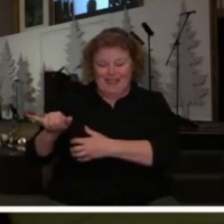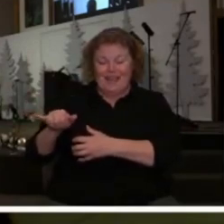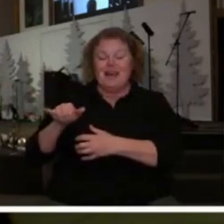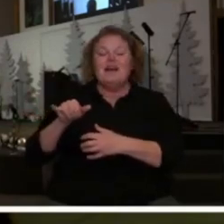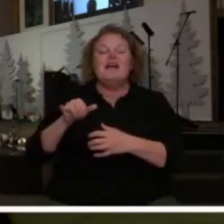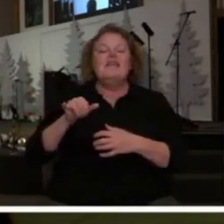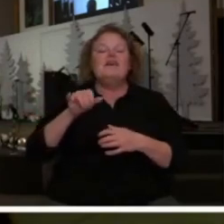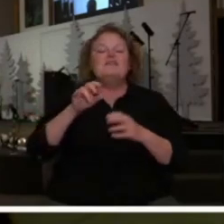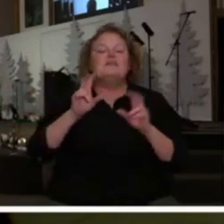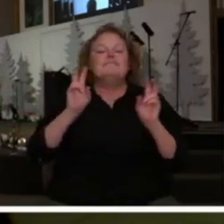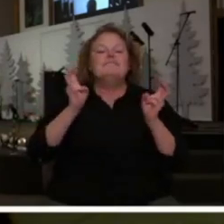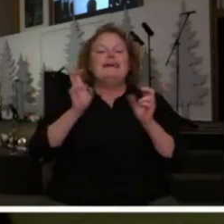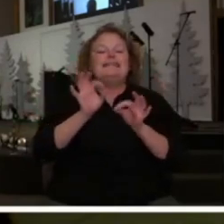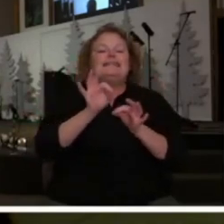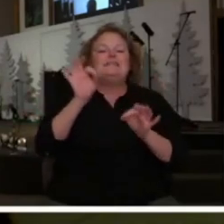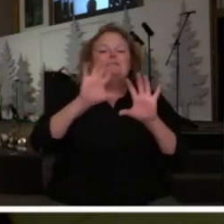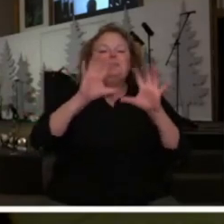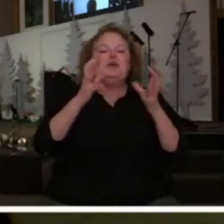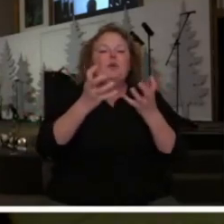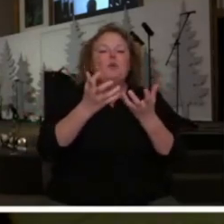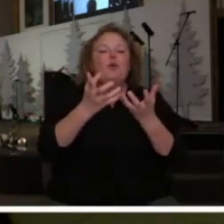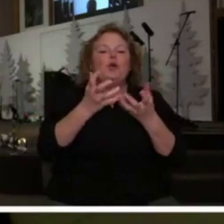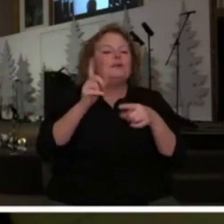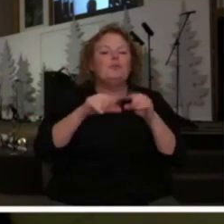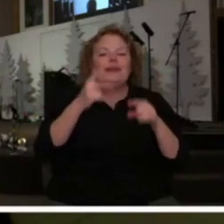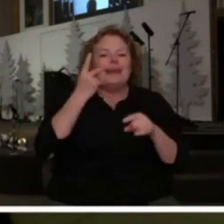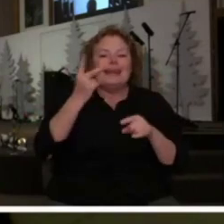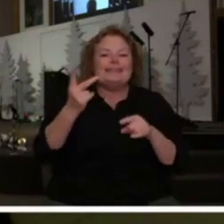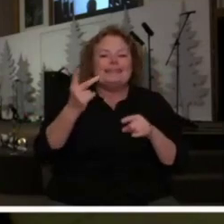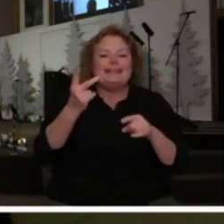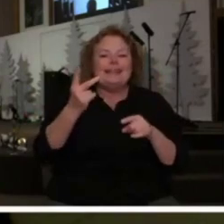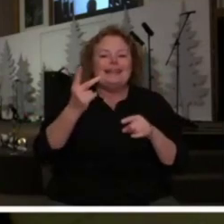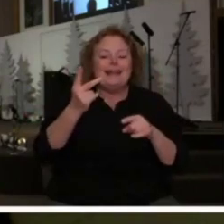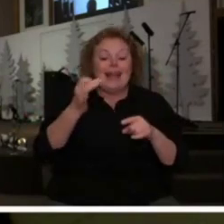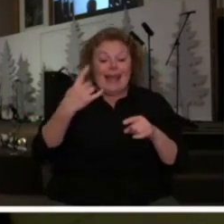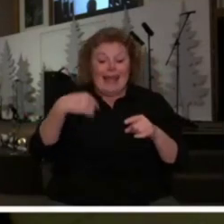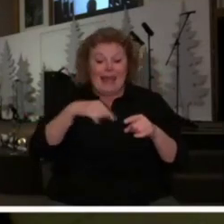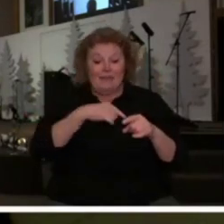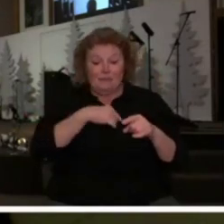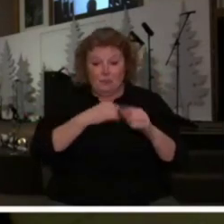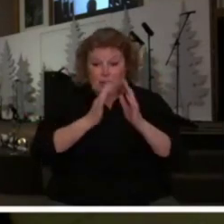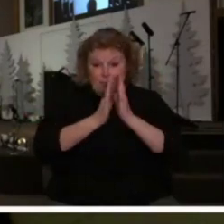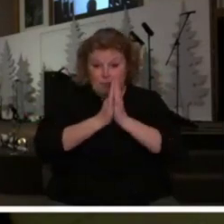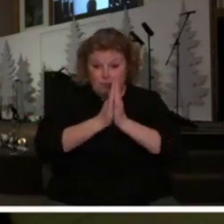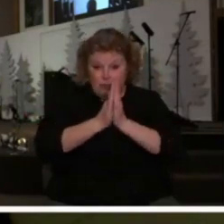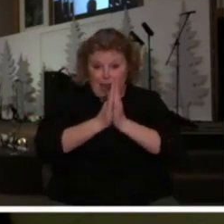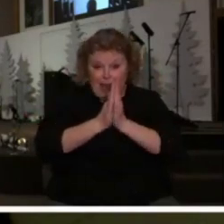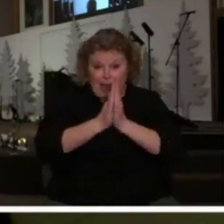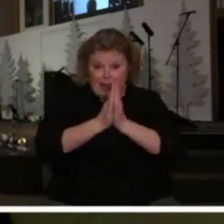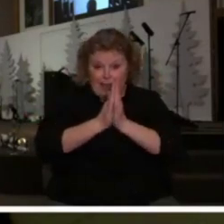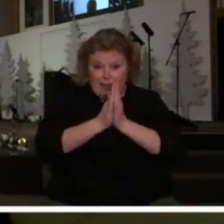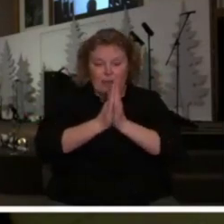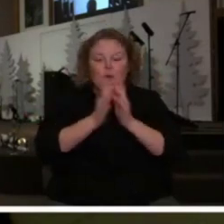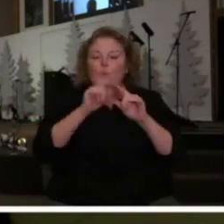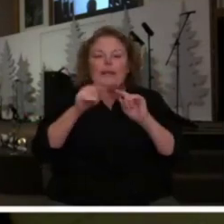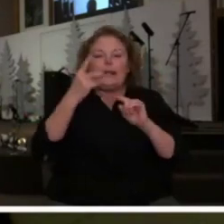that when we pray there is a warfare that goes on just out of our view